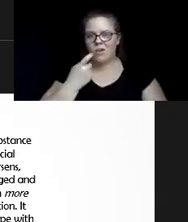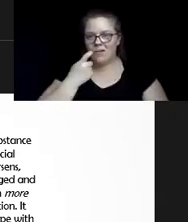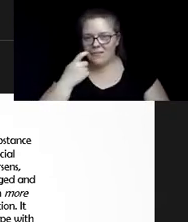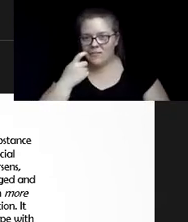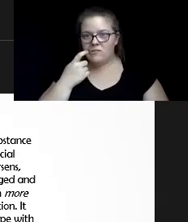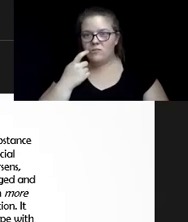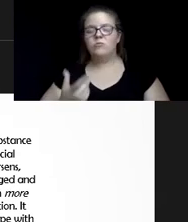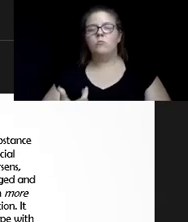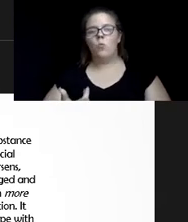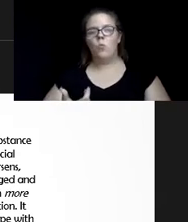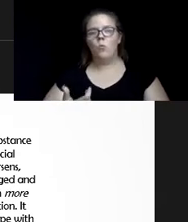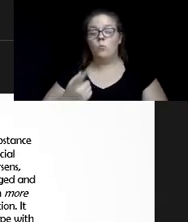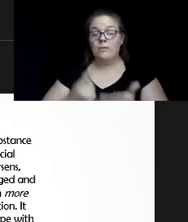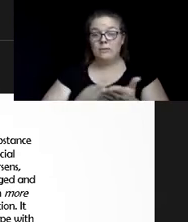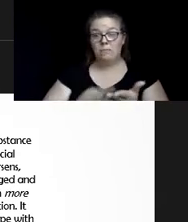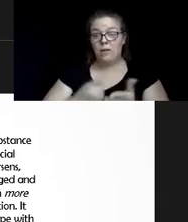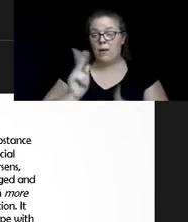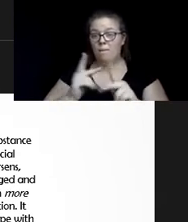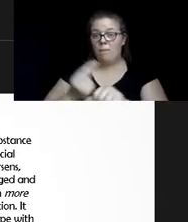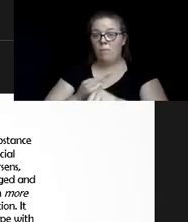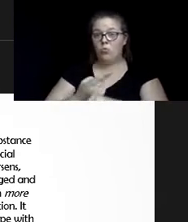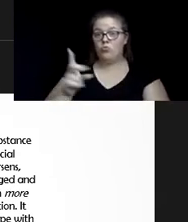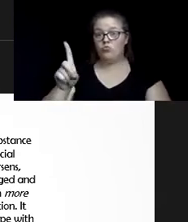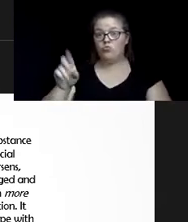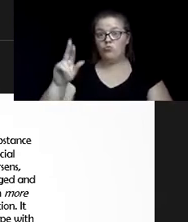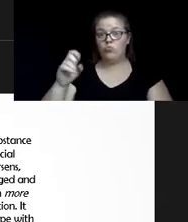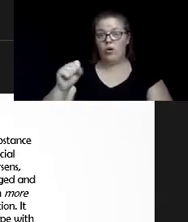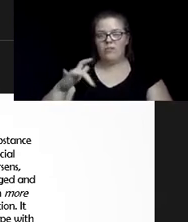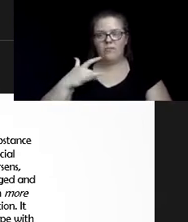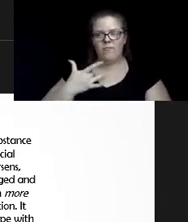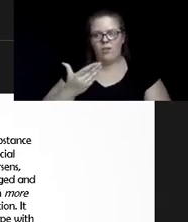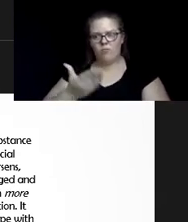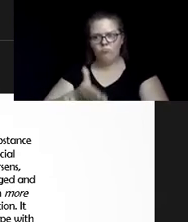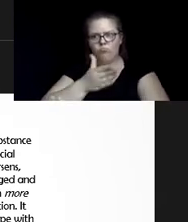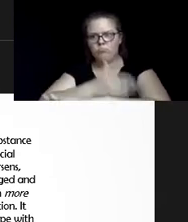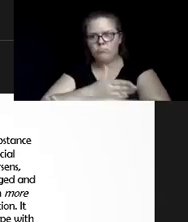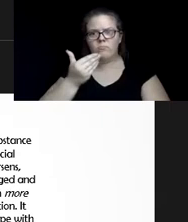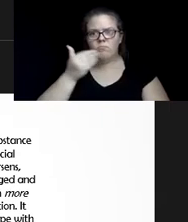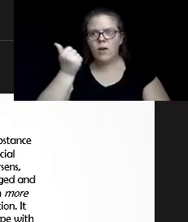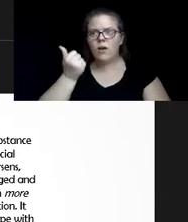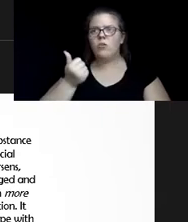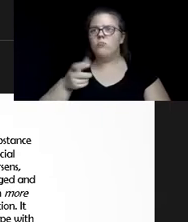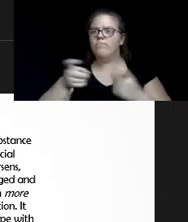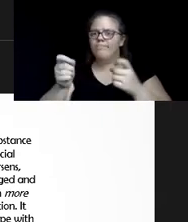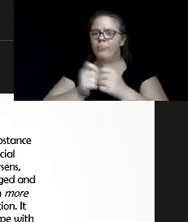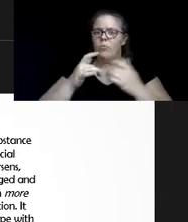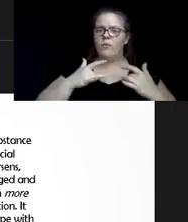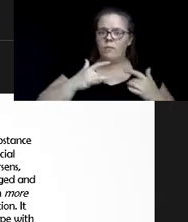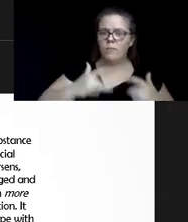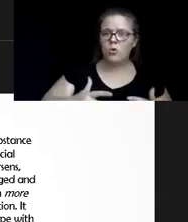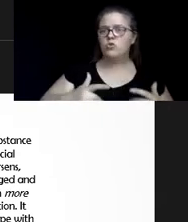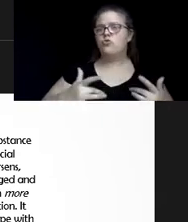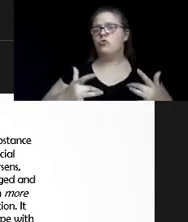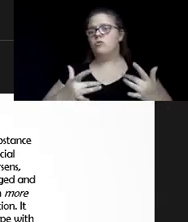sometimes people use drugs just to feel better, right? They're dealing with depression or other mood symptoms. They're dealing with